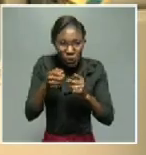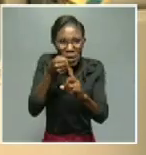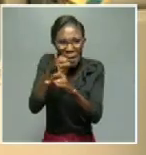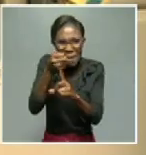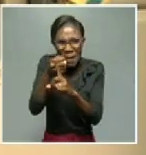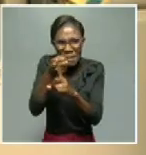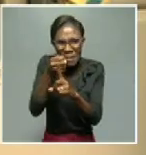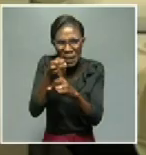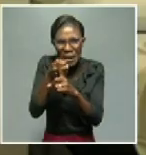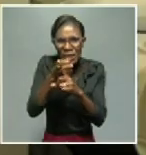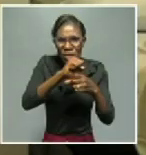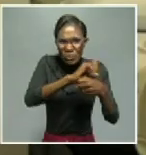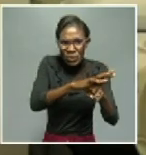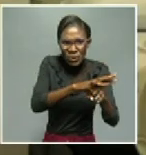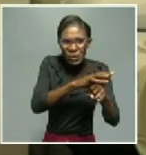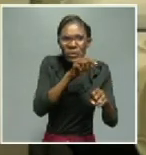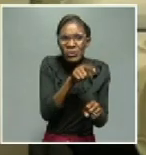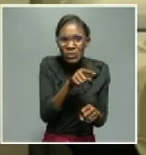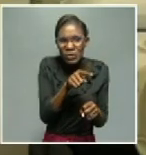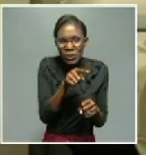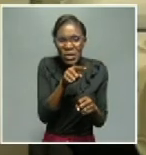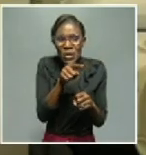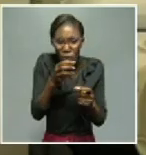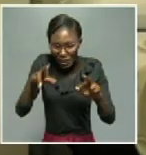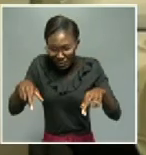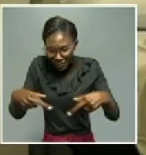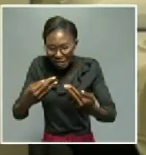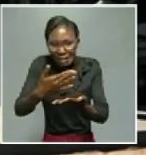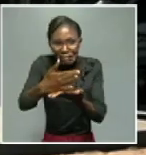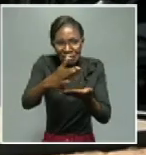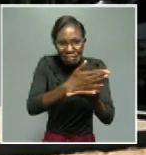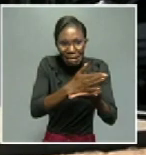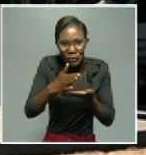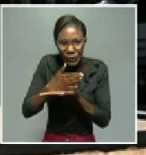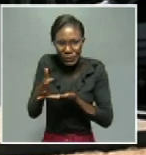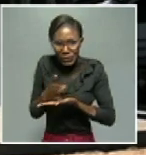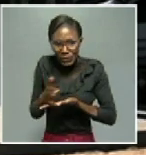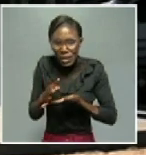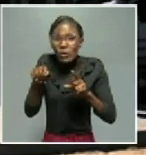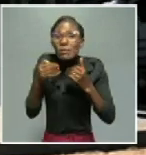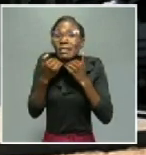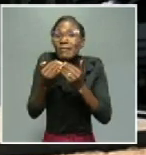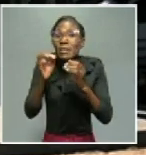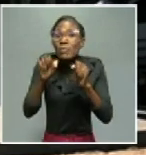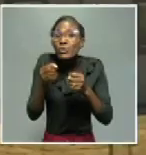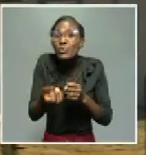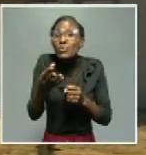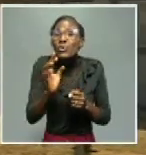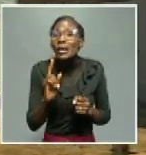because we can share resources, we share strategies and approaches. One of the key things that I can highlight as far as this is concerned, for example,